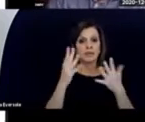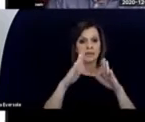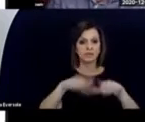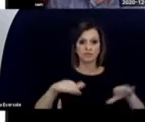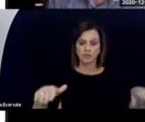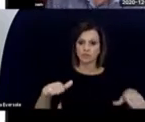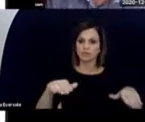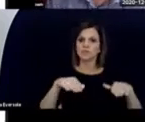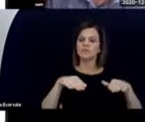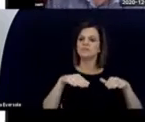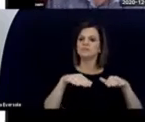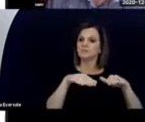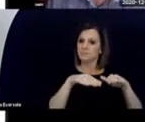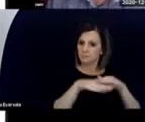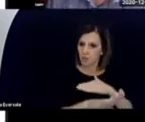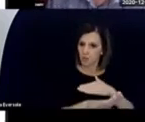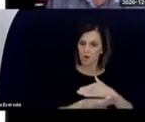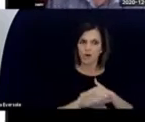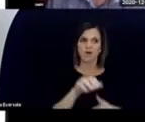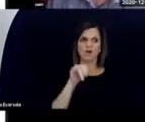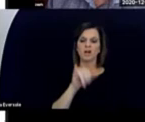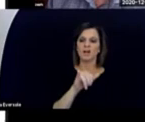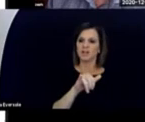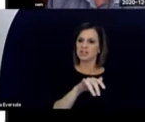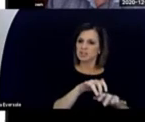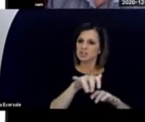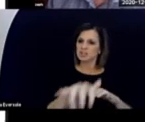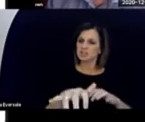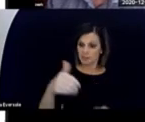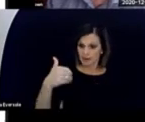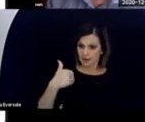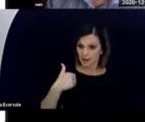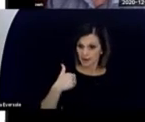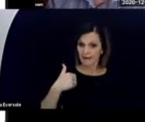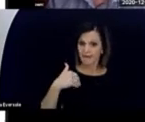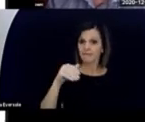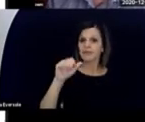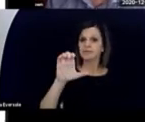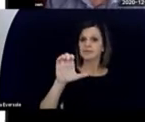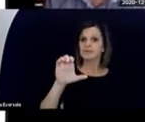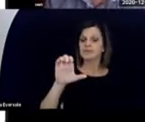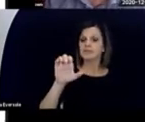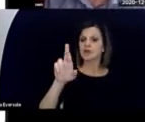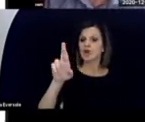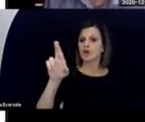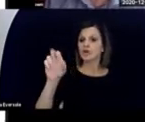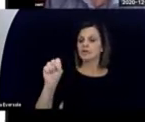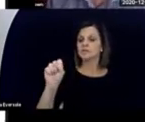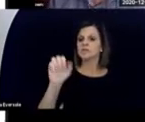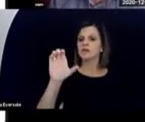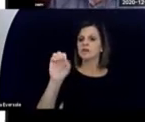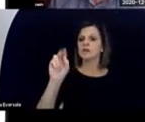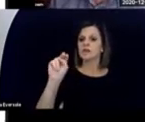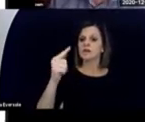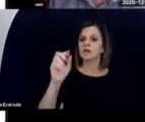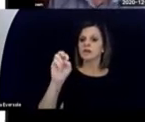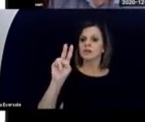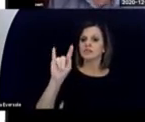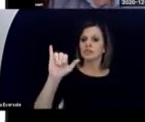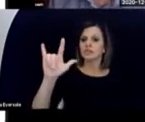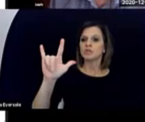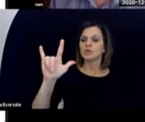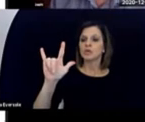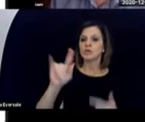number of children were born with congenital rubella syndrome, and they were deaf-blind. And we